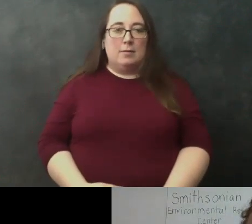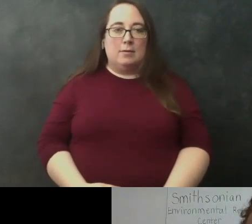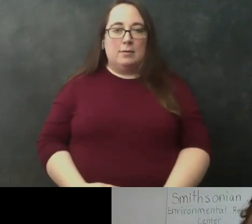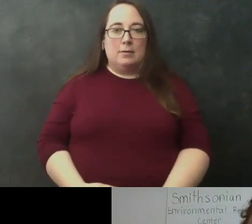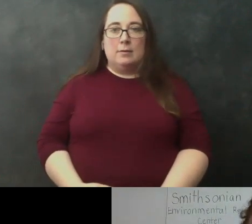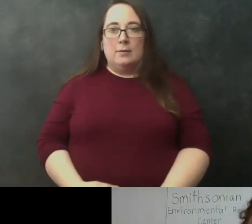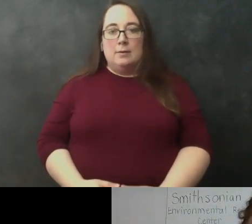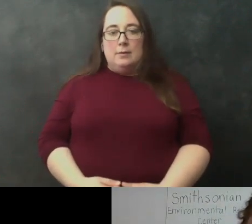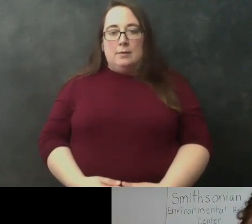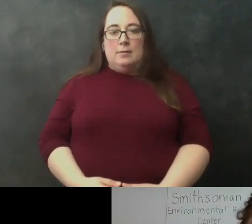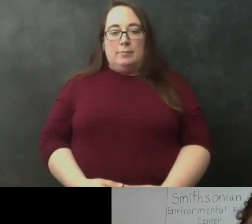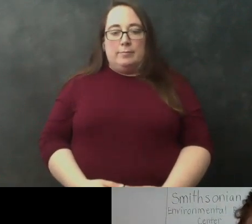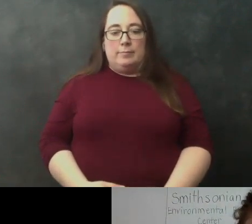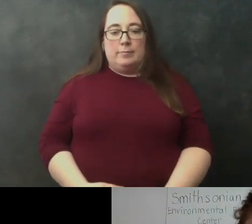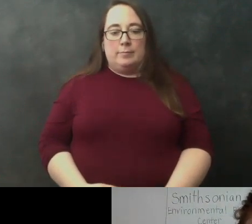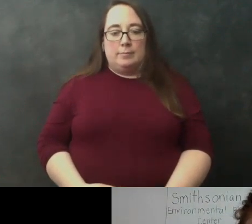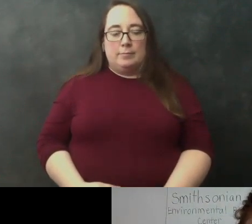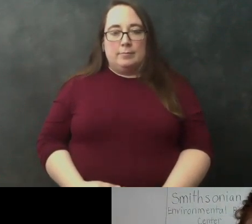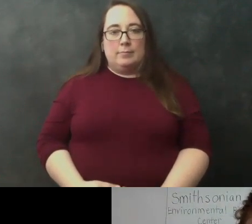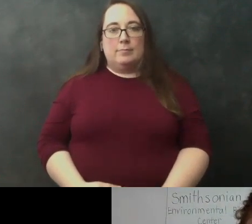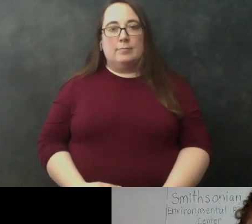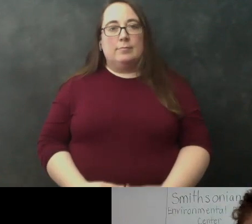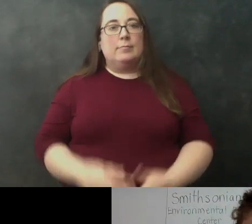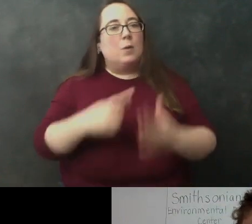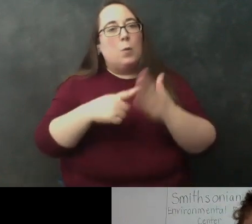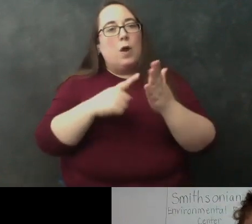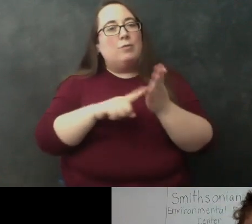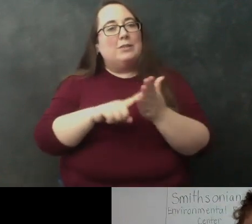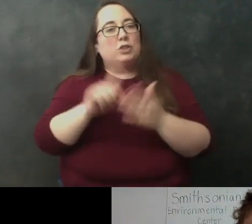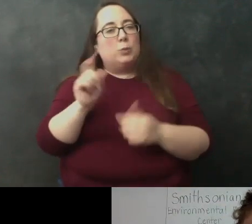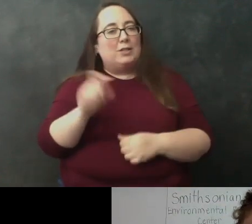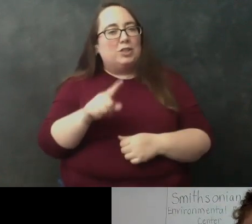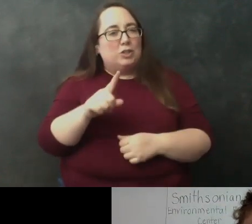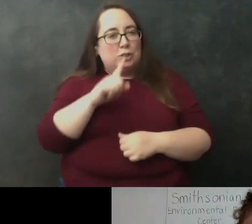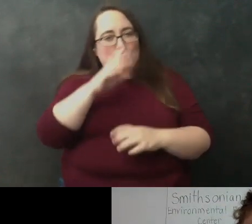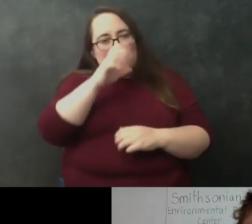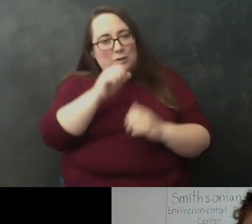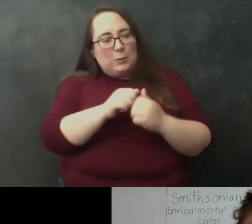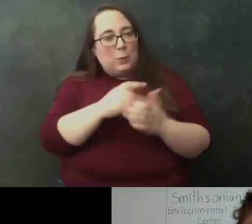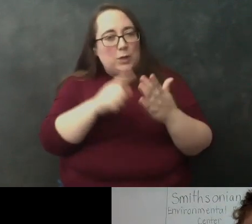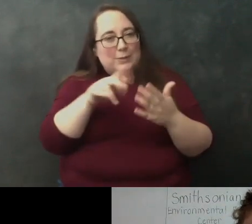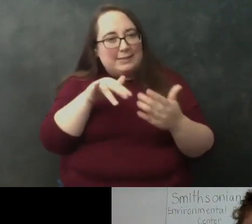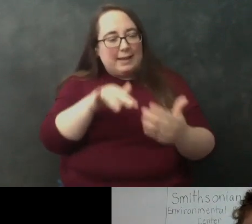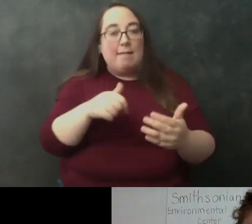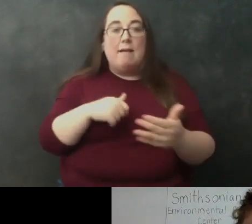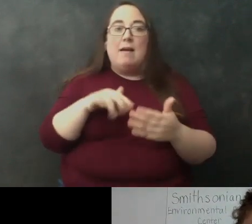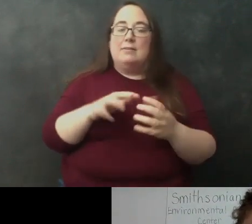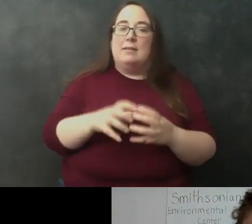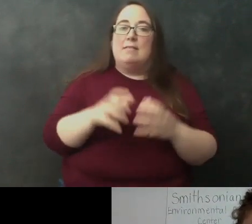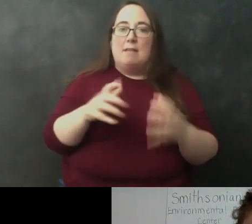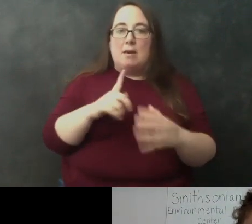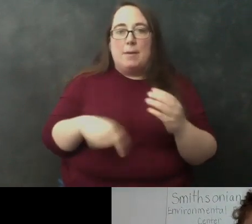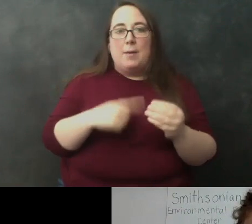what what research questions are you interested in what do you study so i actually study a lot about